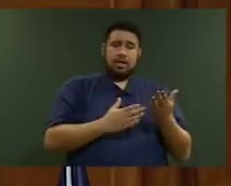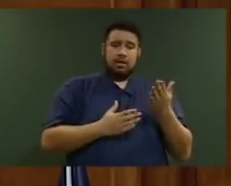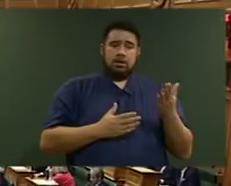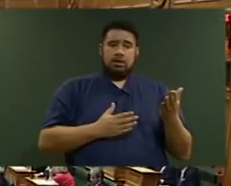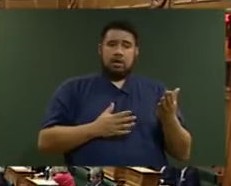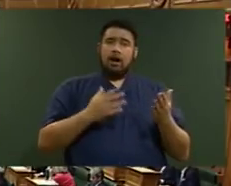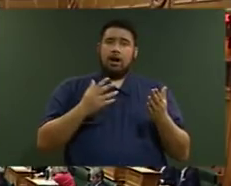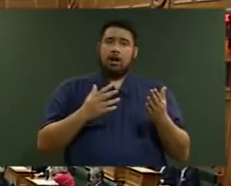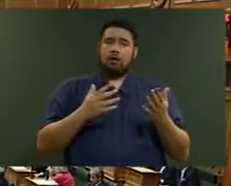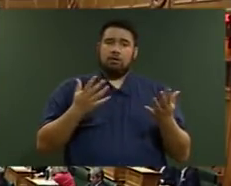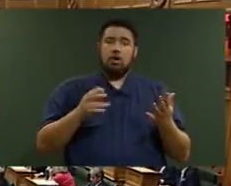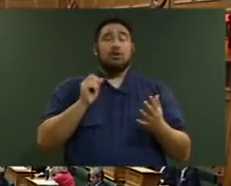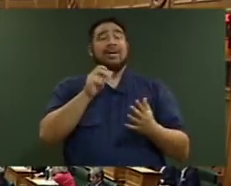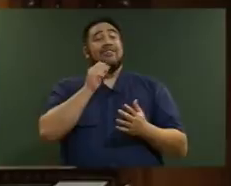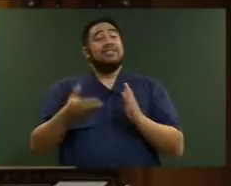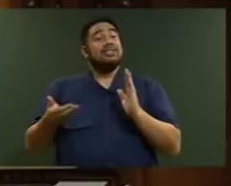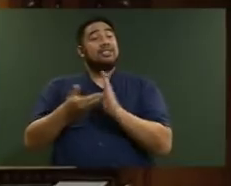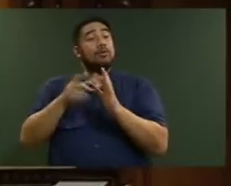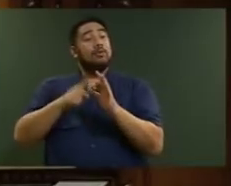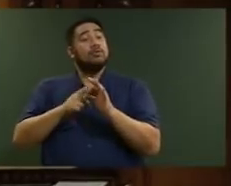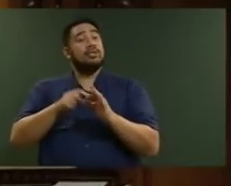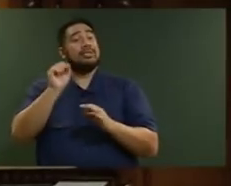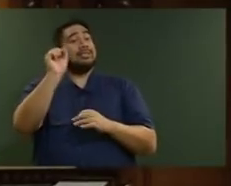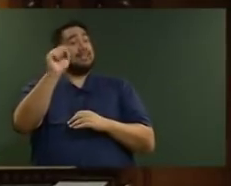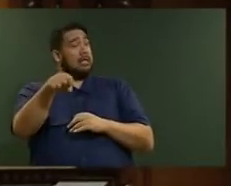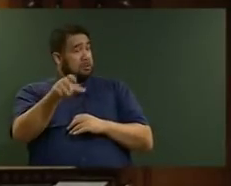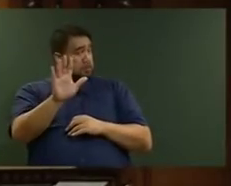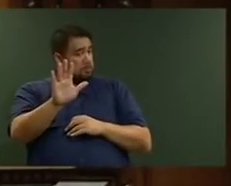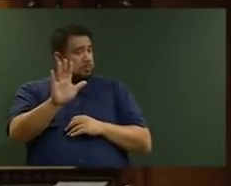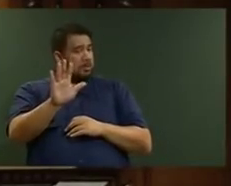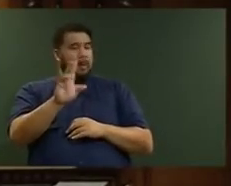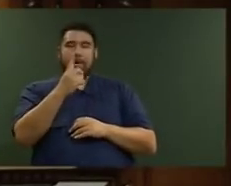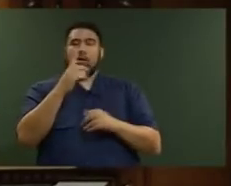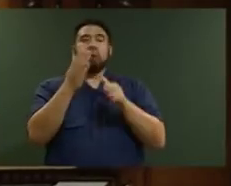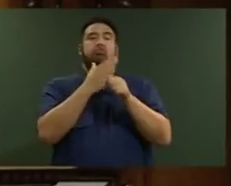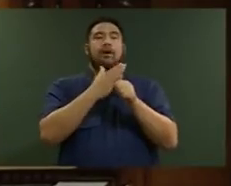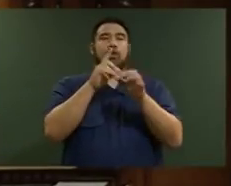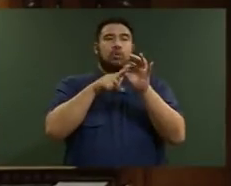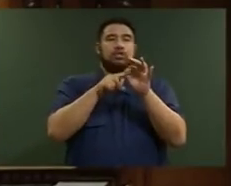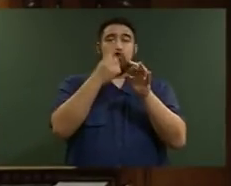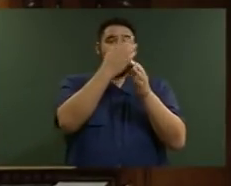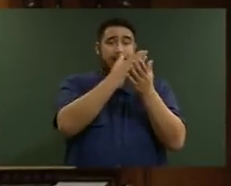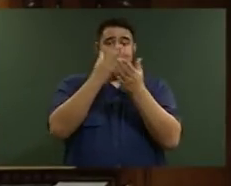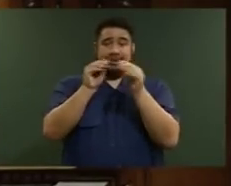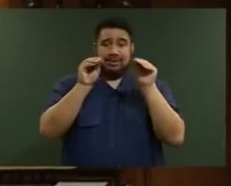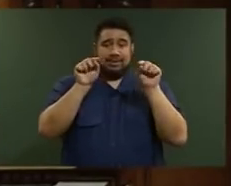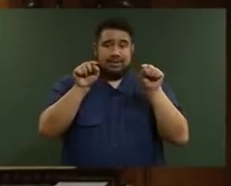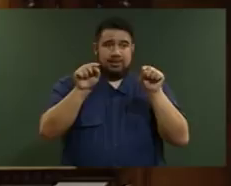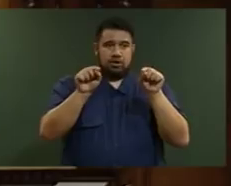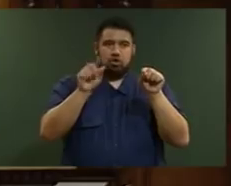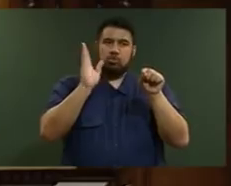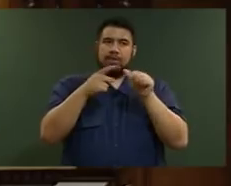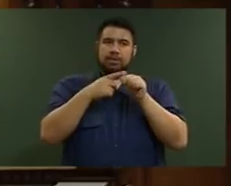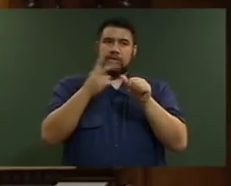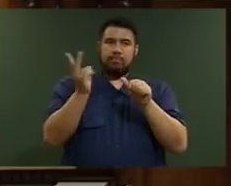it was a supplementary question, the answer is yes, when it's a primary question and it has two limbs, just